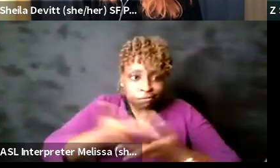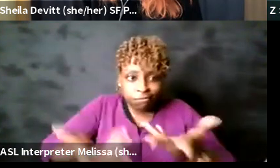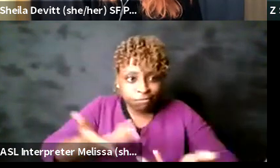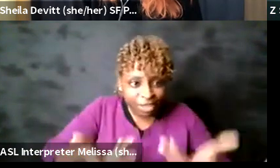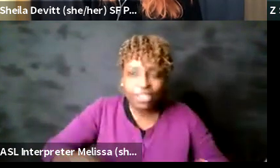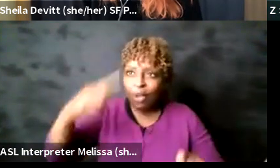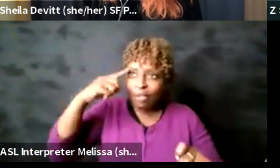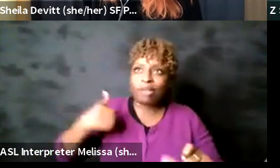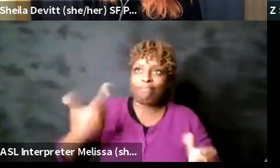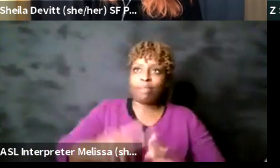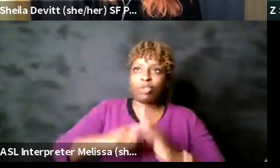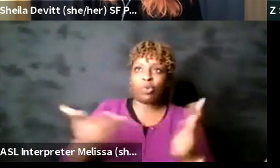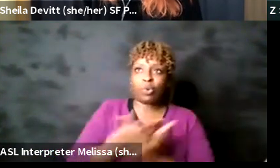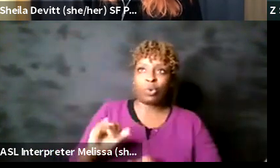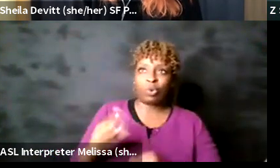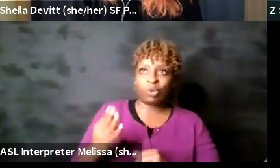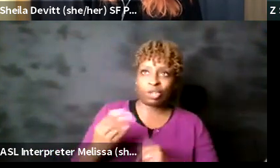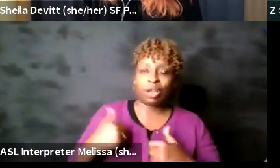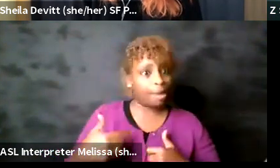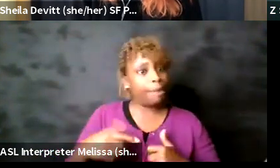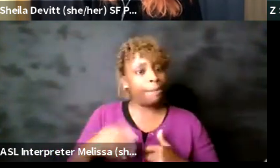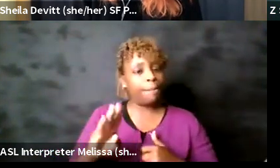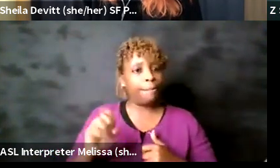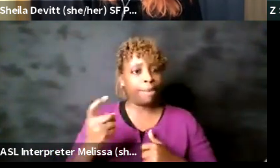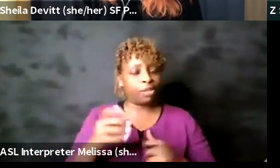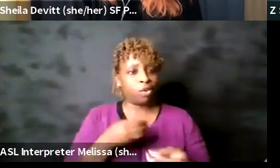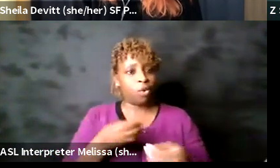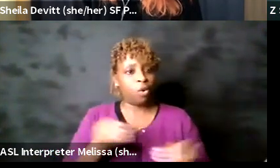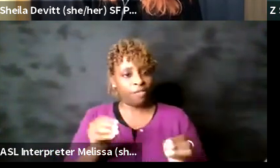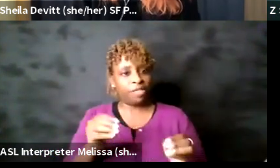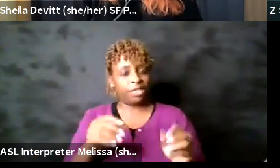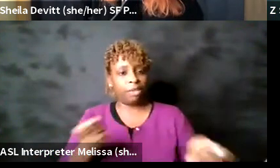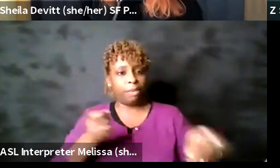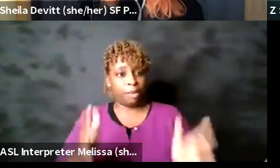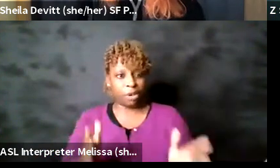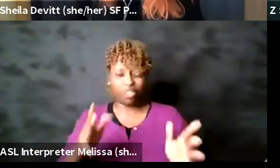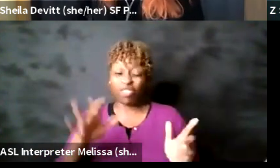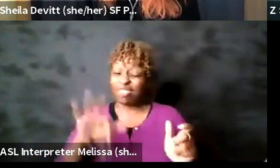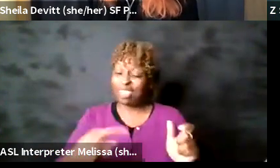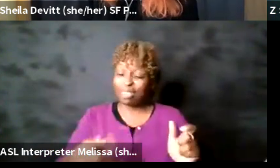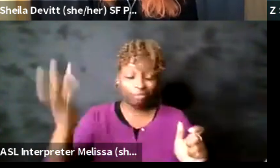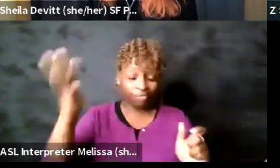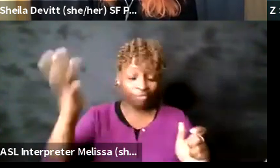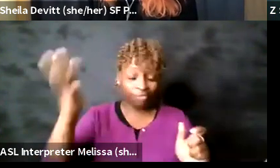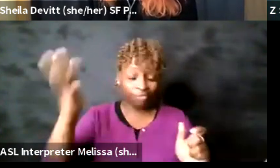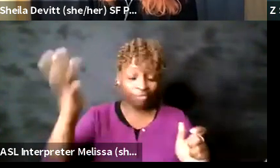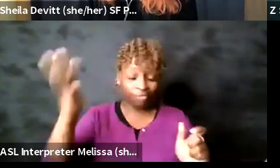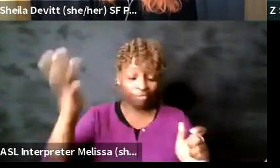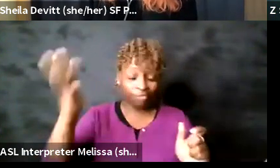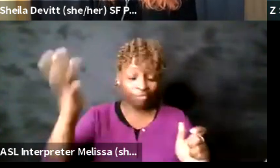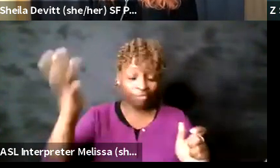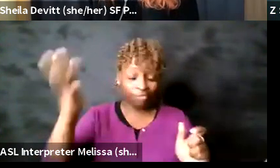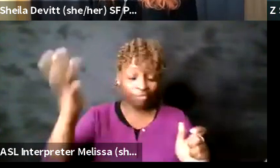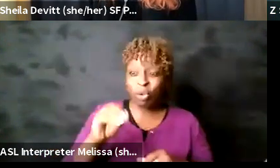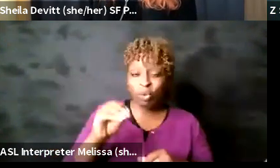back in that moment in time uh and house manager uh just because there is kind of this expectation that I